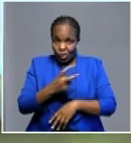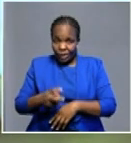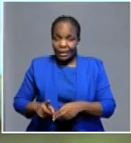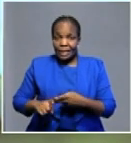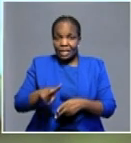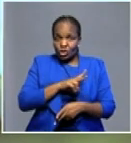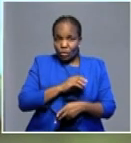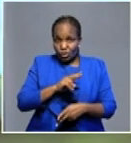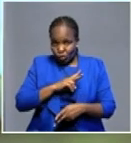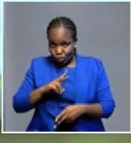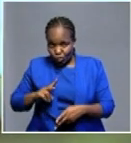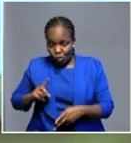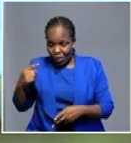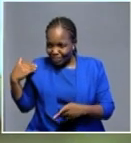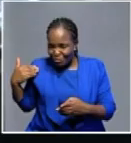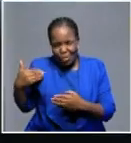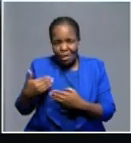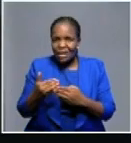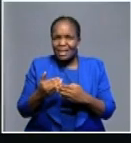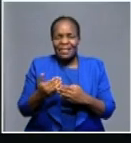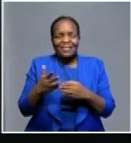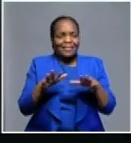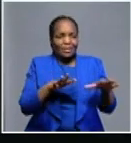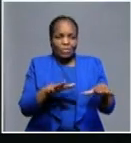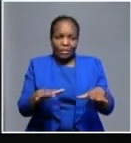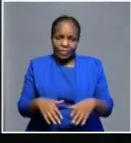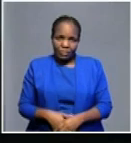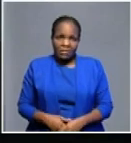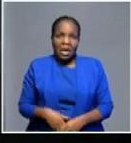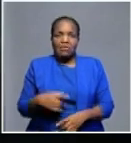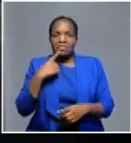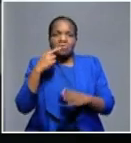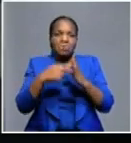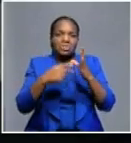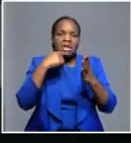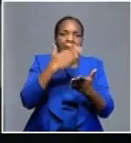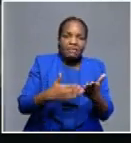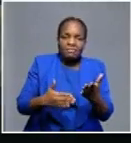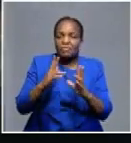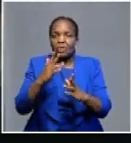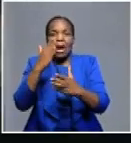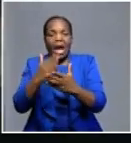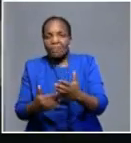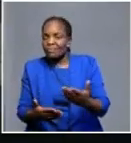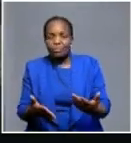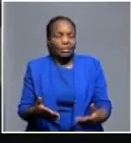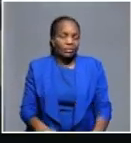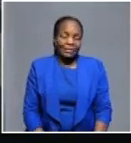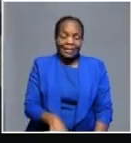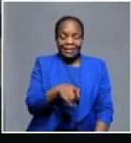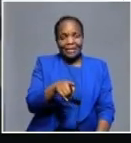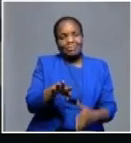lockdown was introduced, and the buses have to carry the passengers to the half of capacity. That has got a very serious